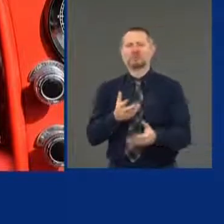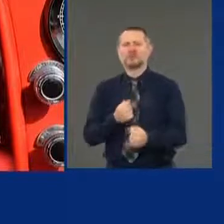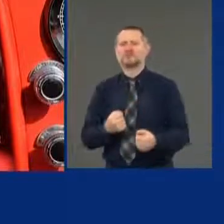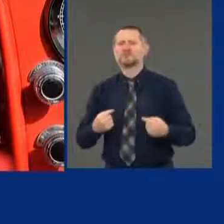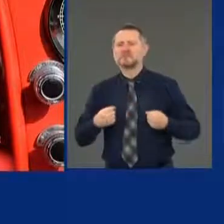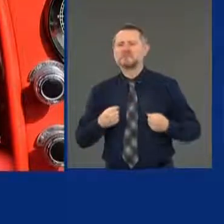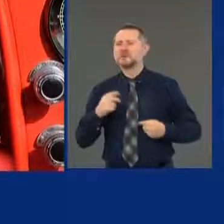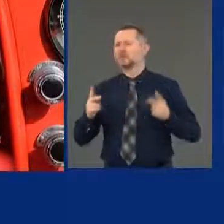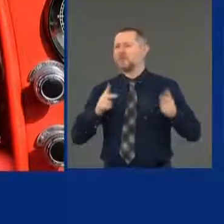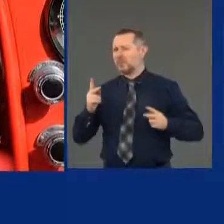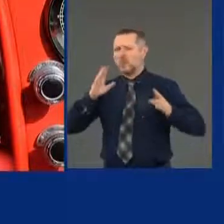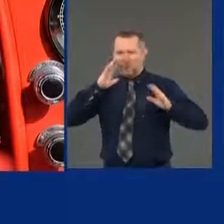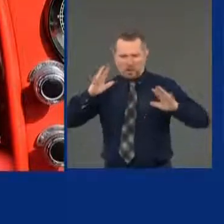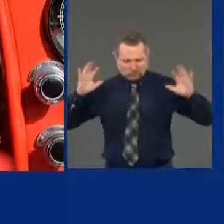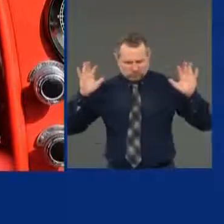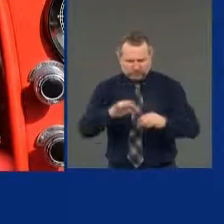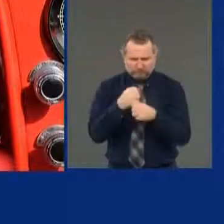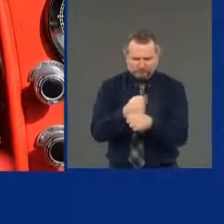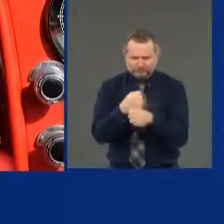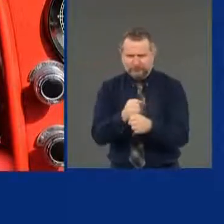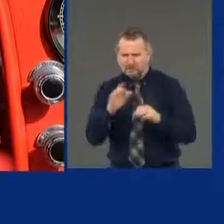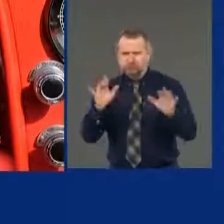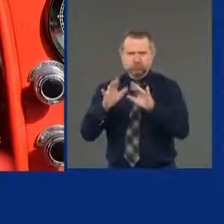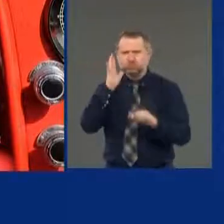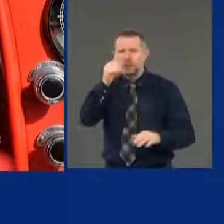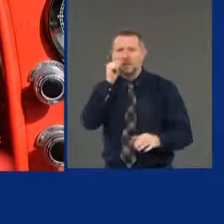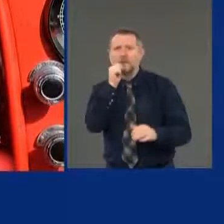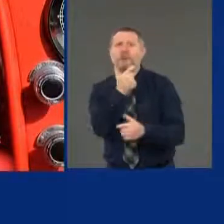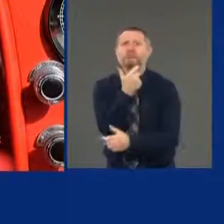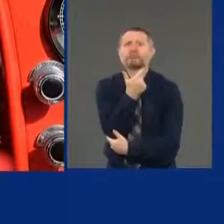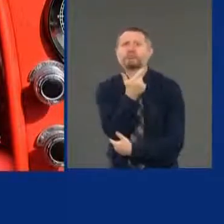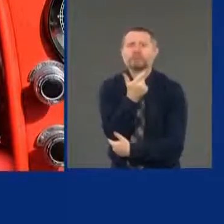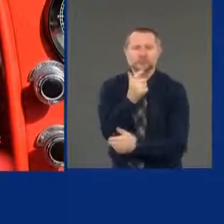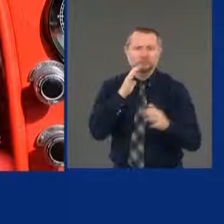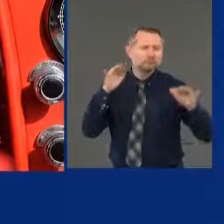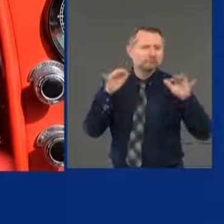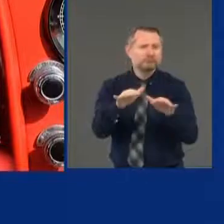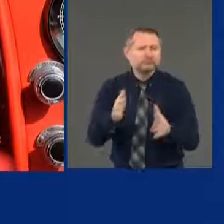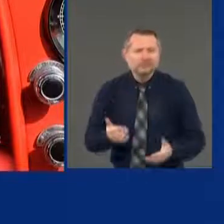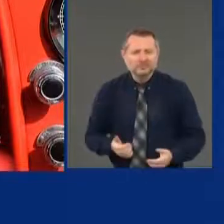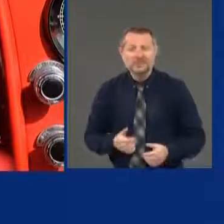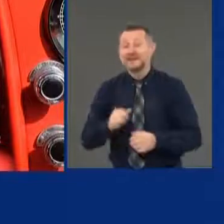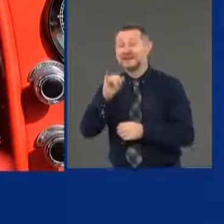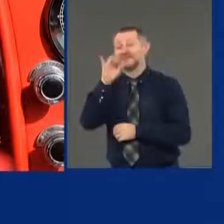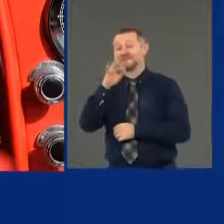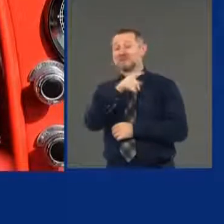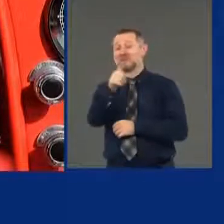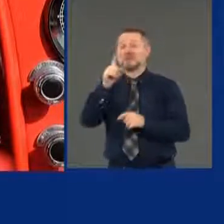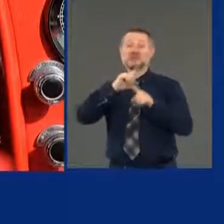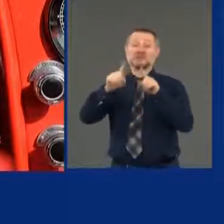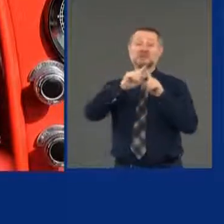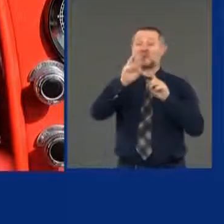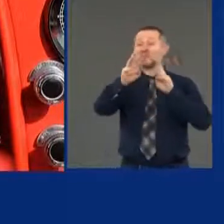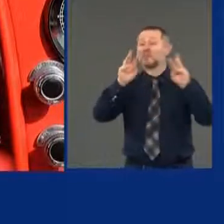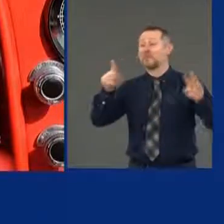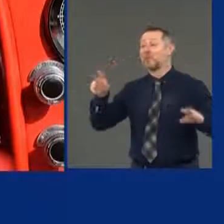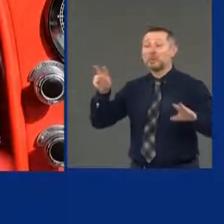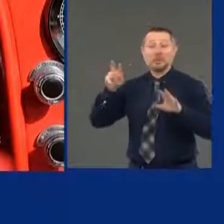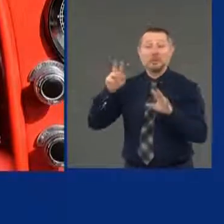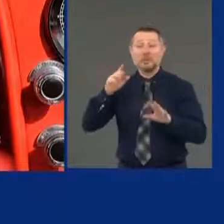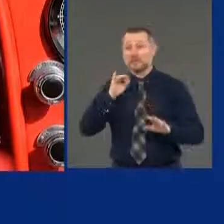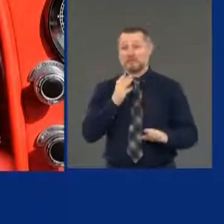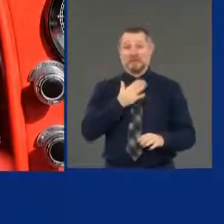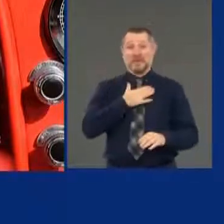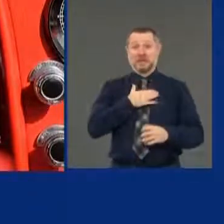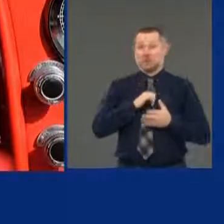to the dashboard and check it, right? You can go to any website. But if this is the website, you say, let me go. And then I